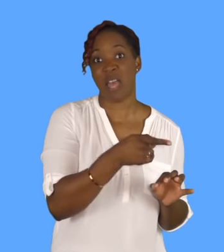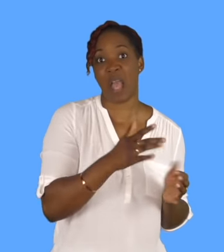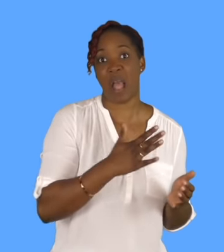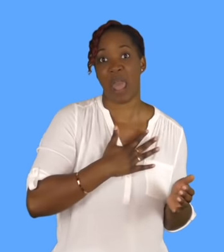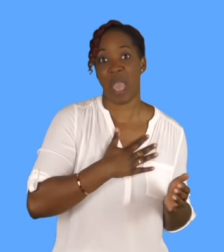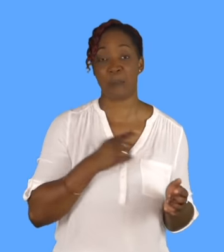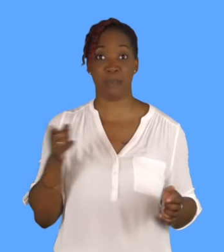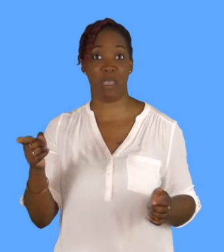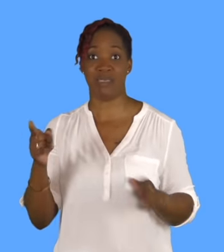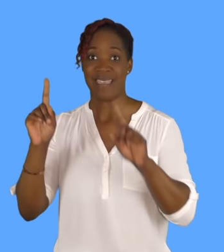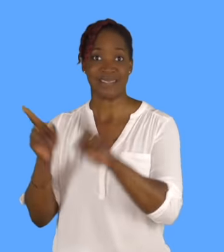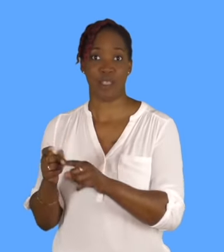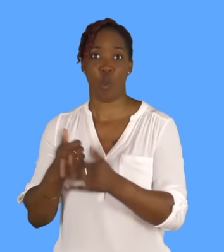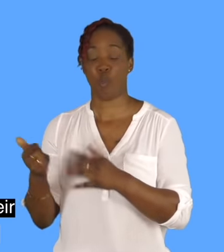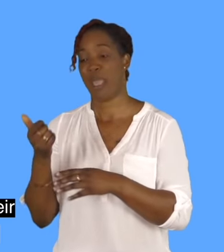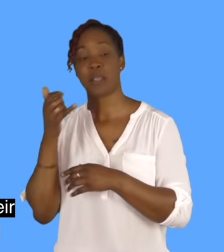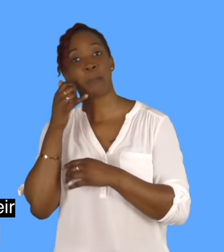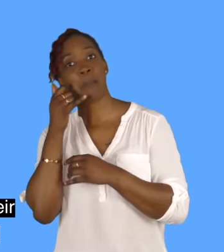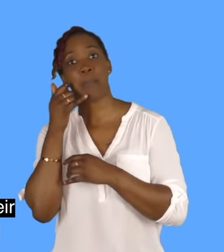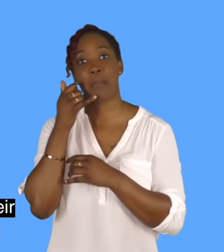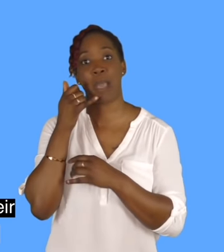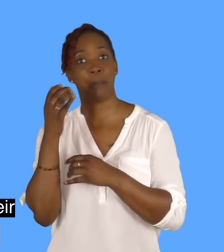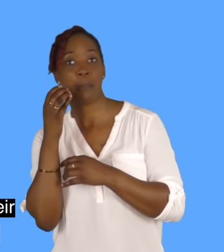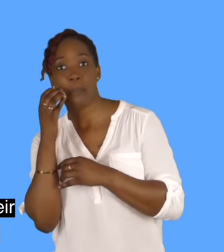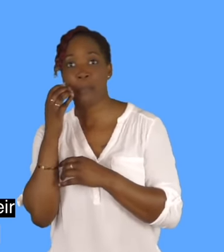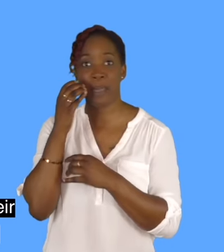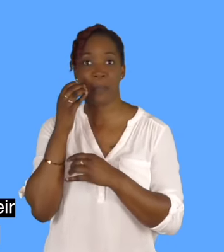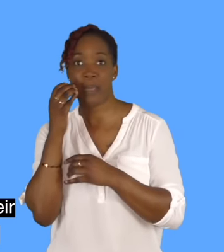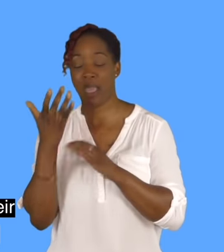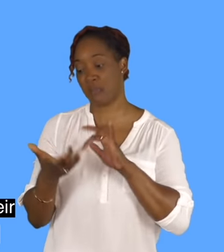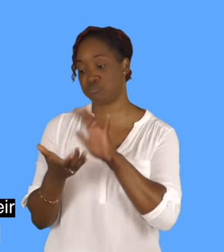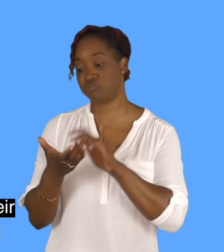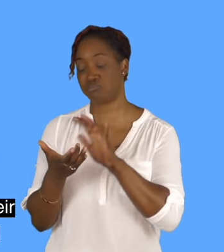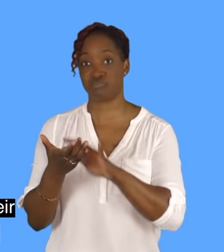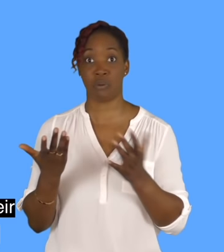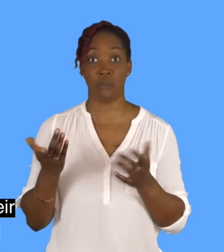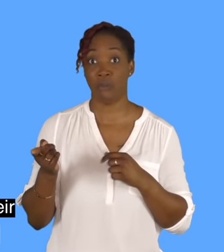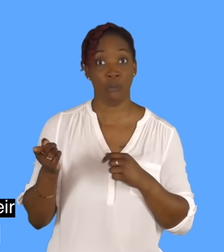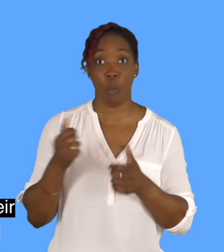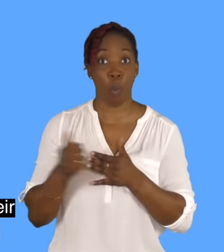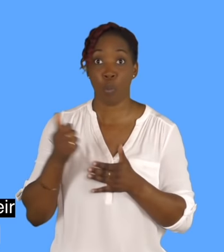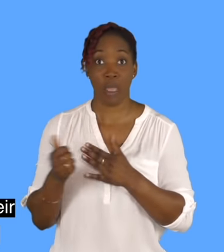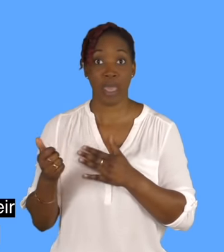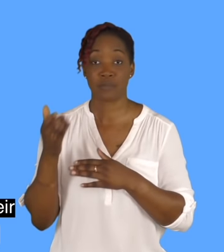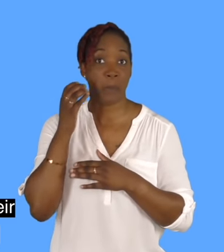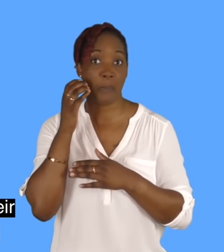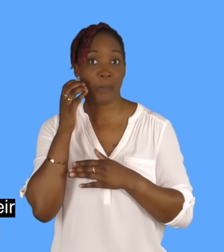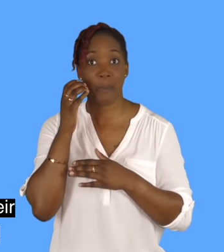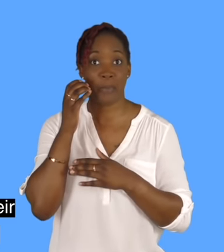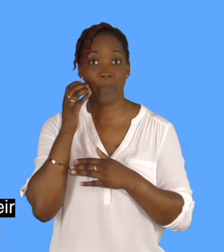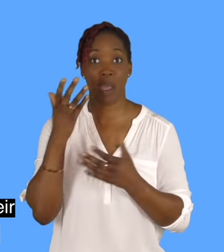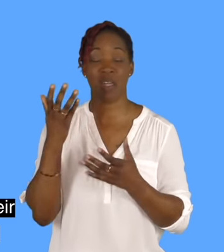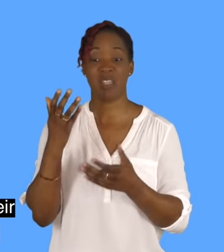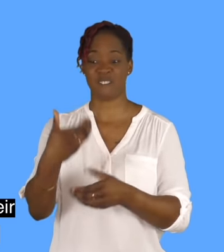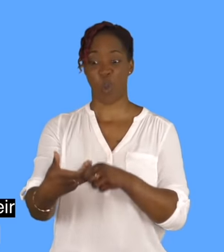not because of COVID, haven't been to the theatres in two years, but here people are constantly talking on their phones. Everybody's phone lights are on, like the